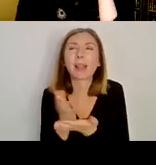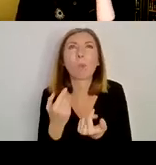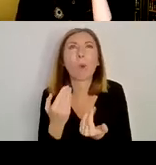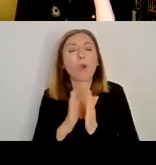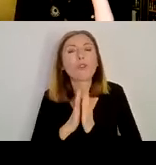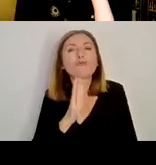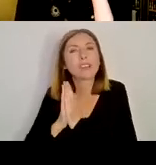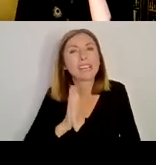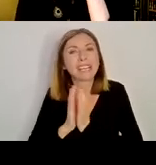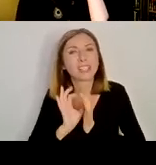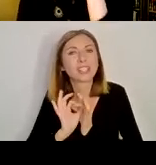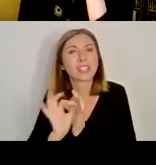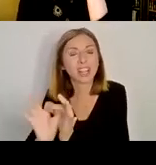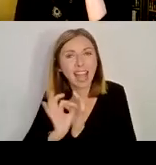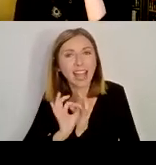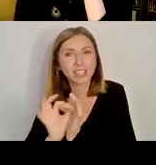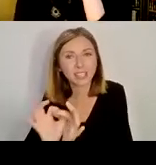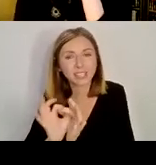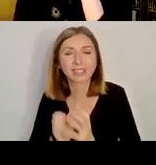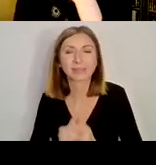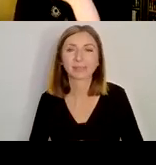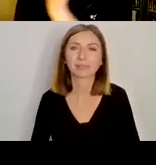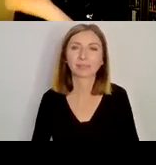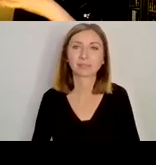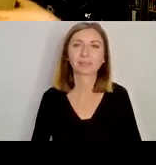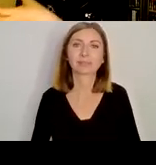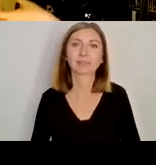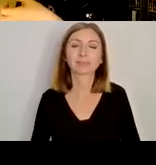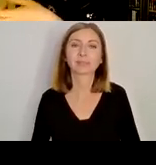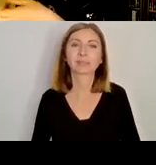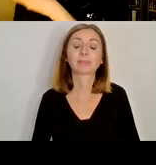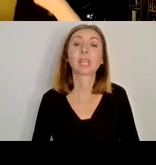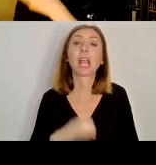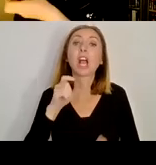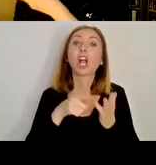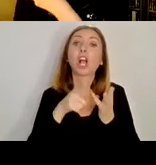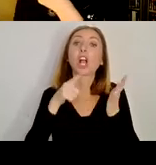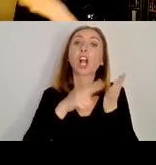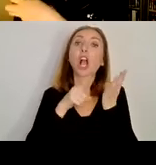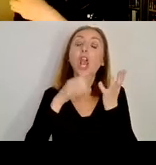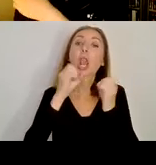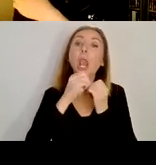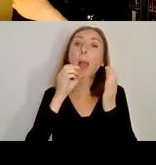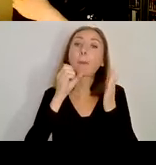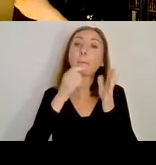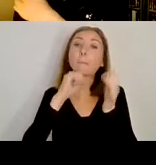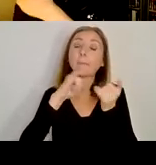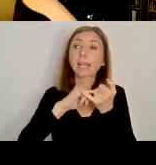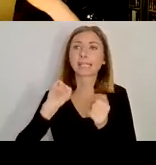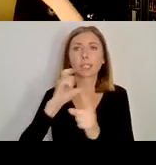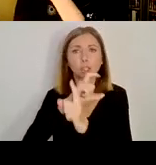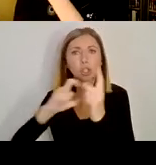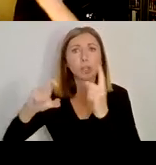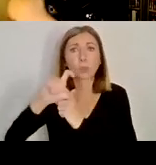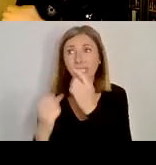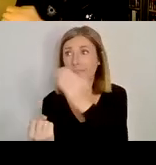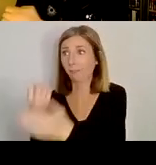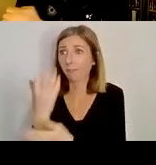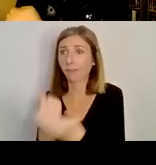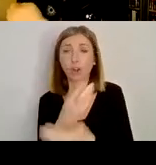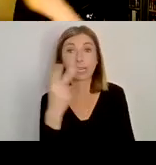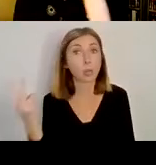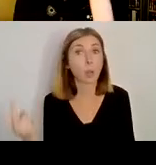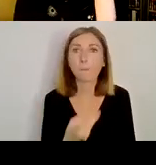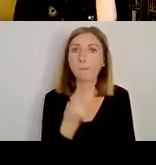greater sort of verisimilitude about it. Now, Columbus communities flourished on both sides of the Irish Sea. They flourished in Northern